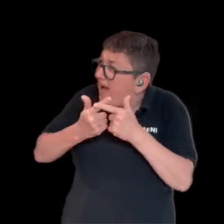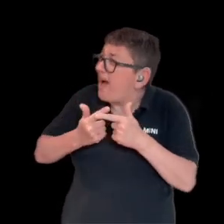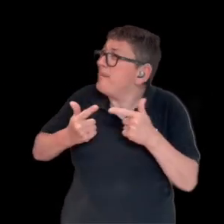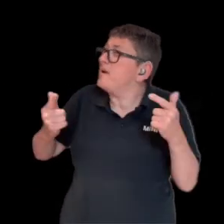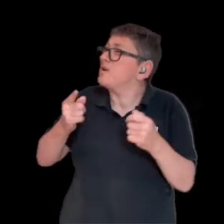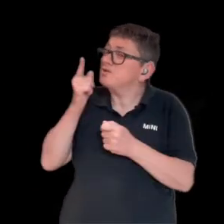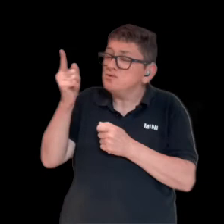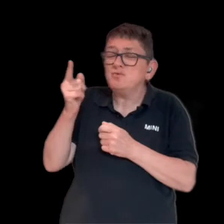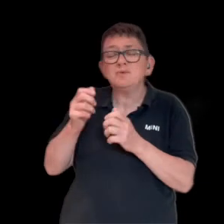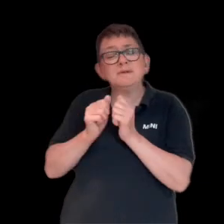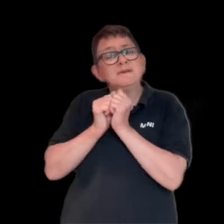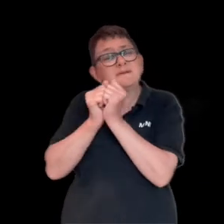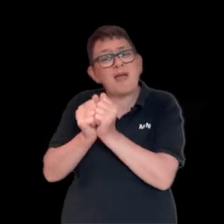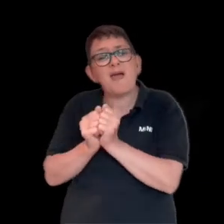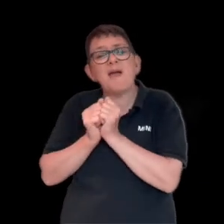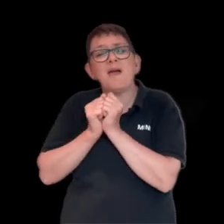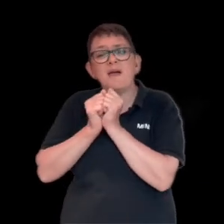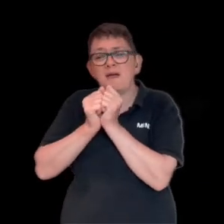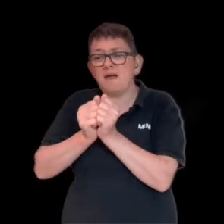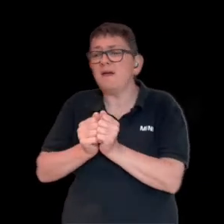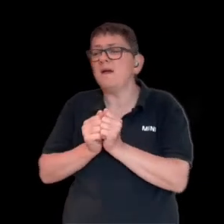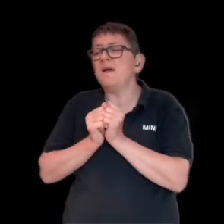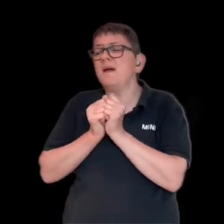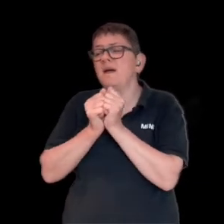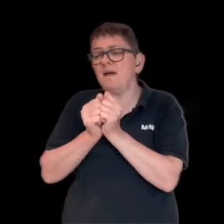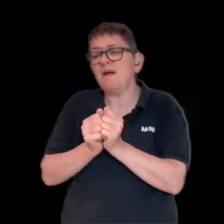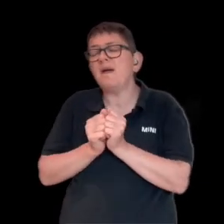how much you deserve.